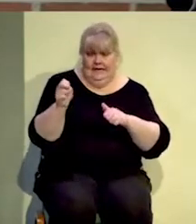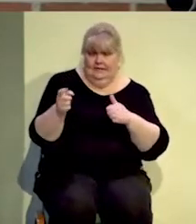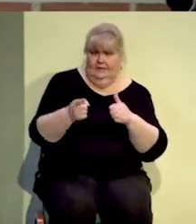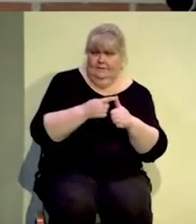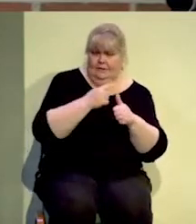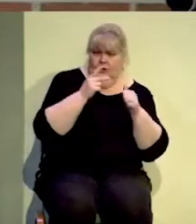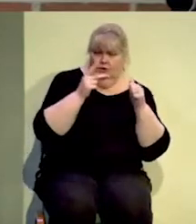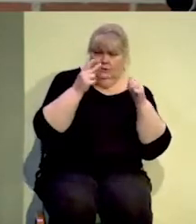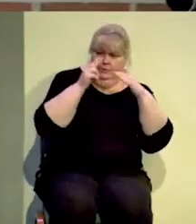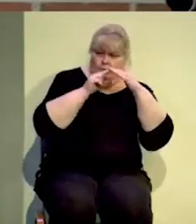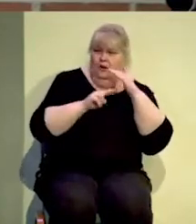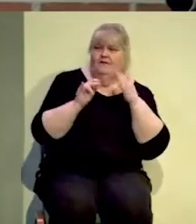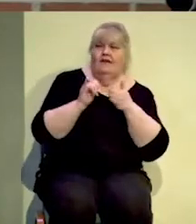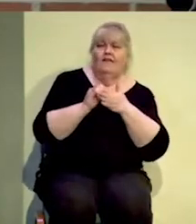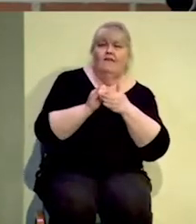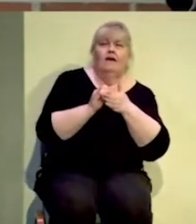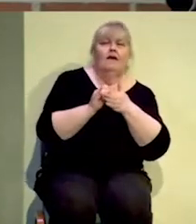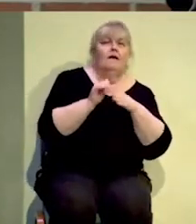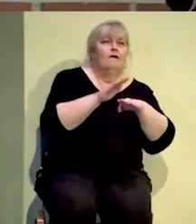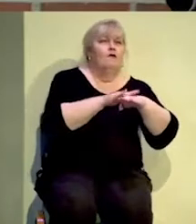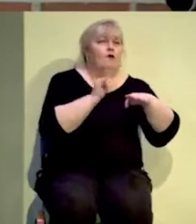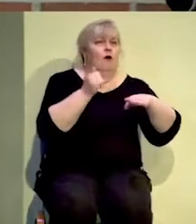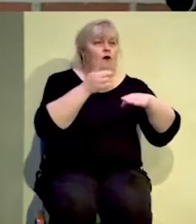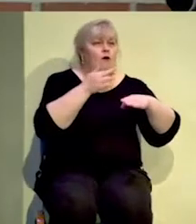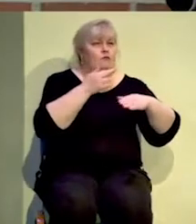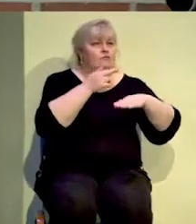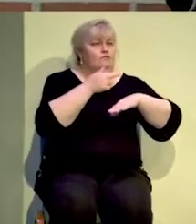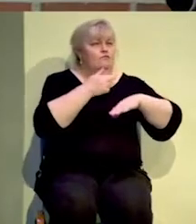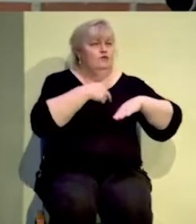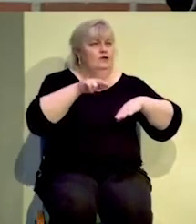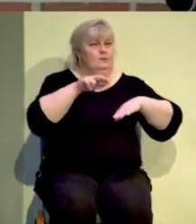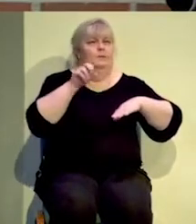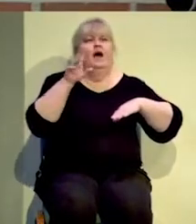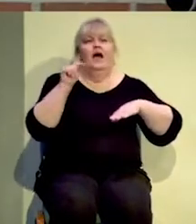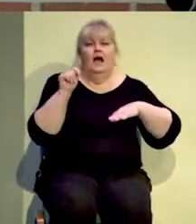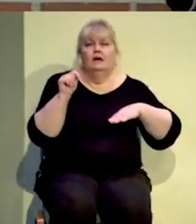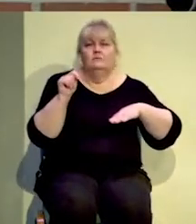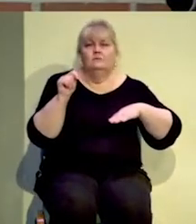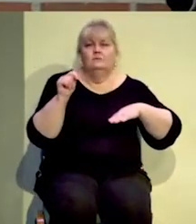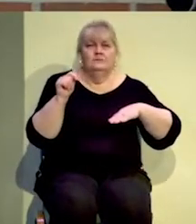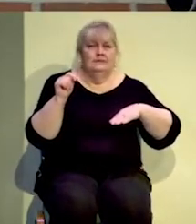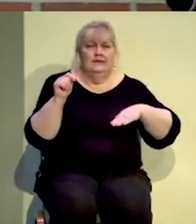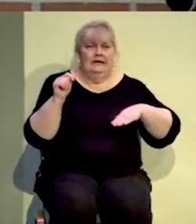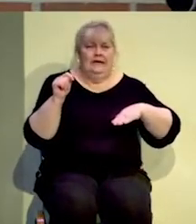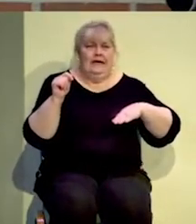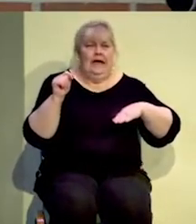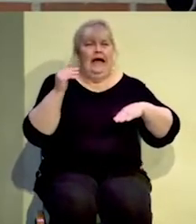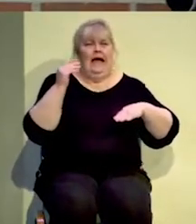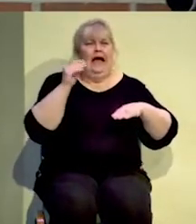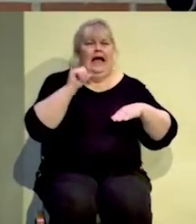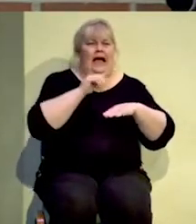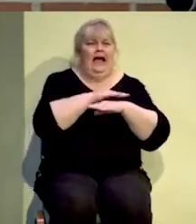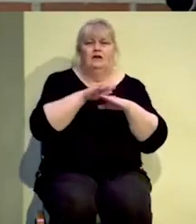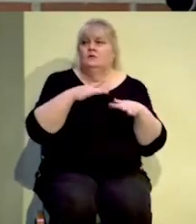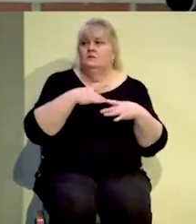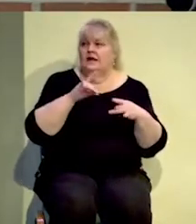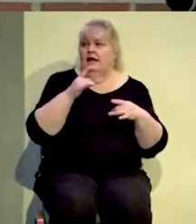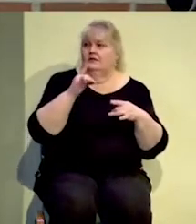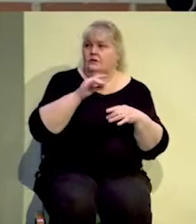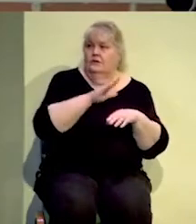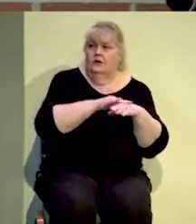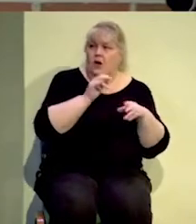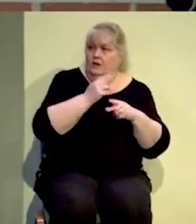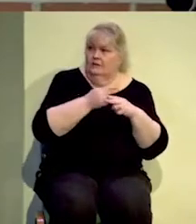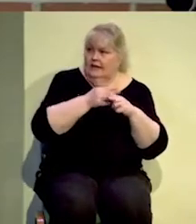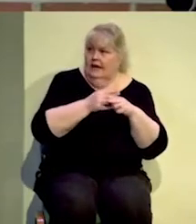prophet that called out religious Pharisees. Now, I'm not into name-calling as such. Now, I know that on occasion I let my tongue